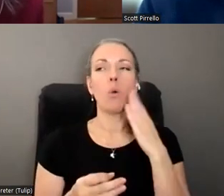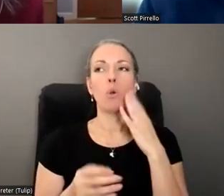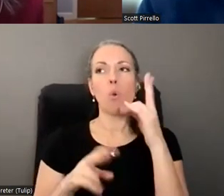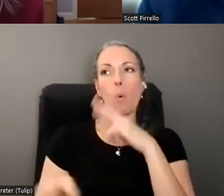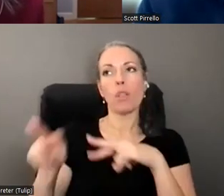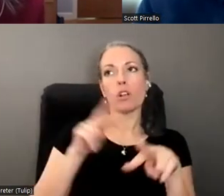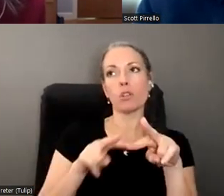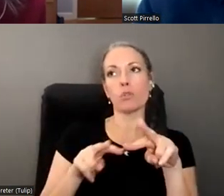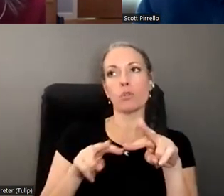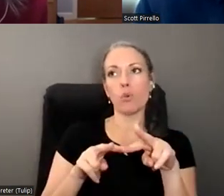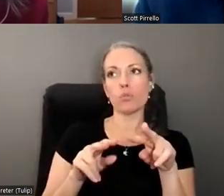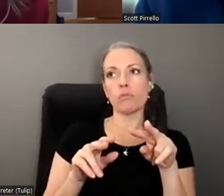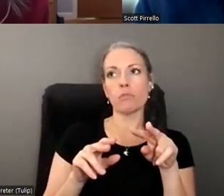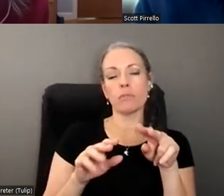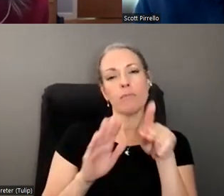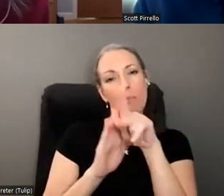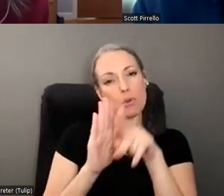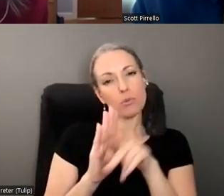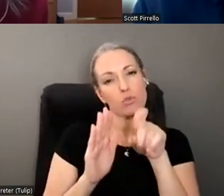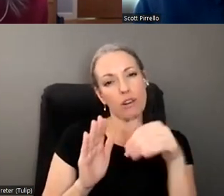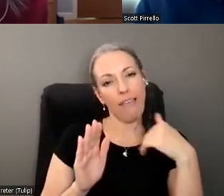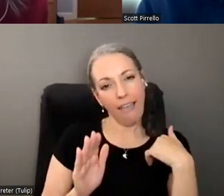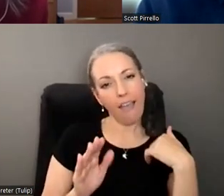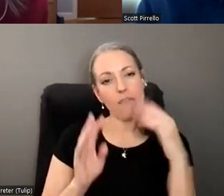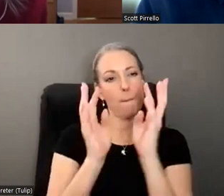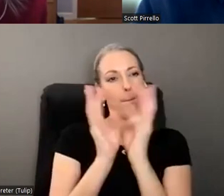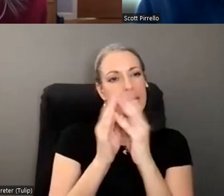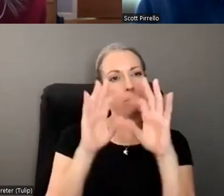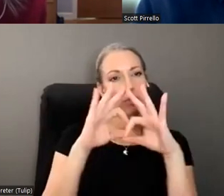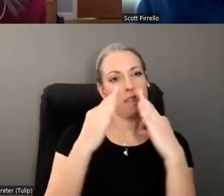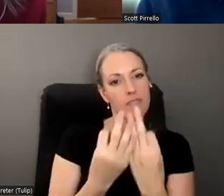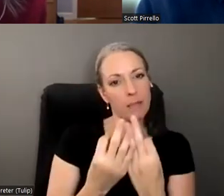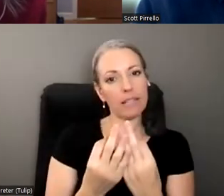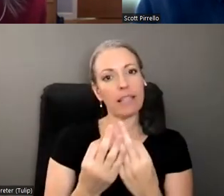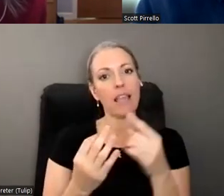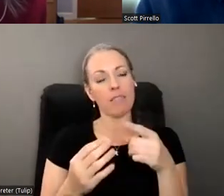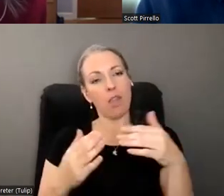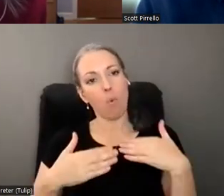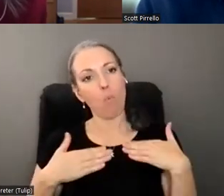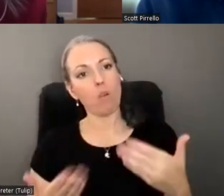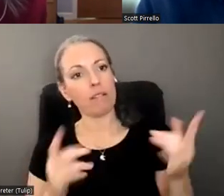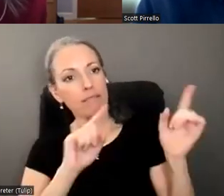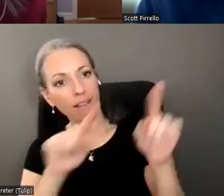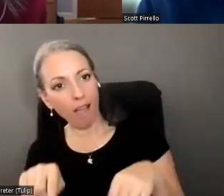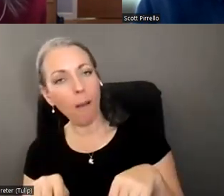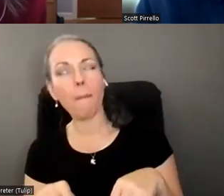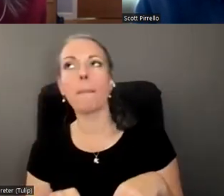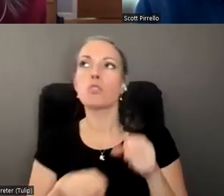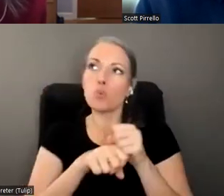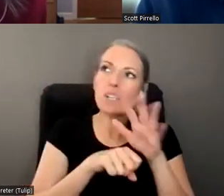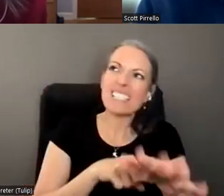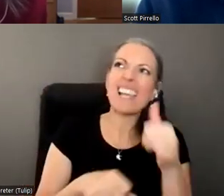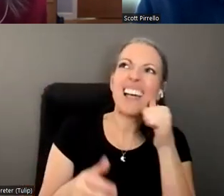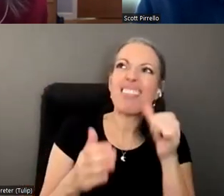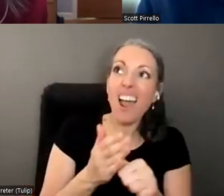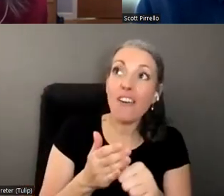principles to see like, you know, should we have a family meeting? Is, is the, is the agent willing to come? You know, do we send a, an informal letter saying like,